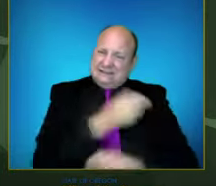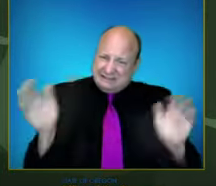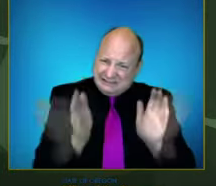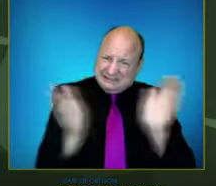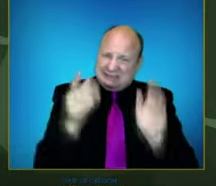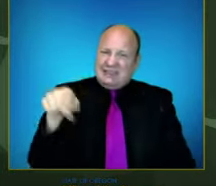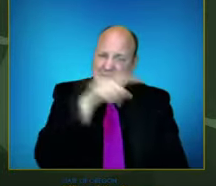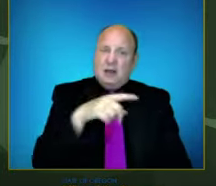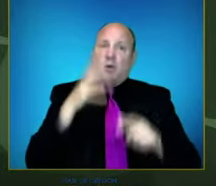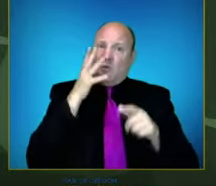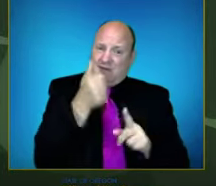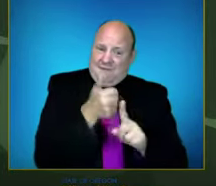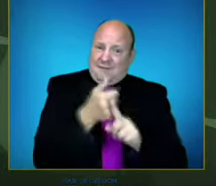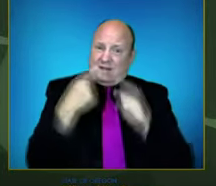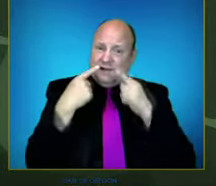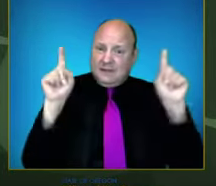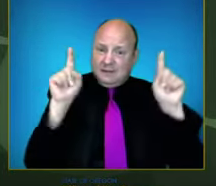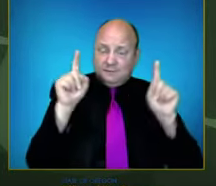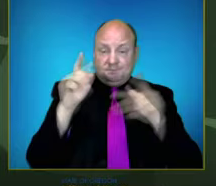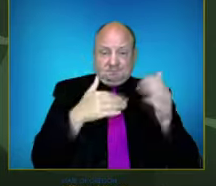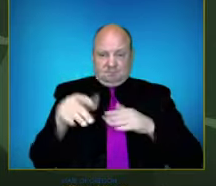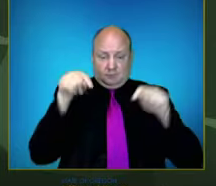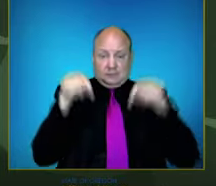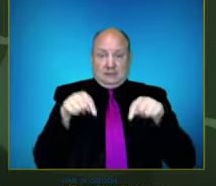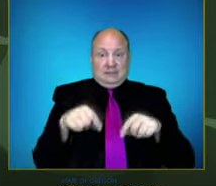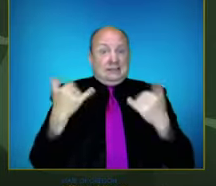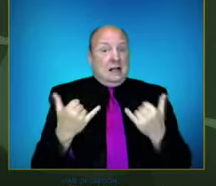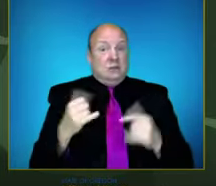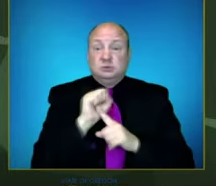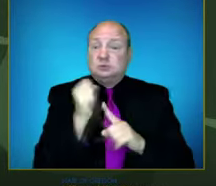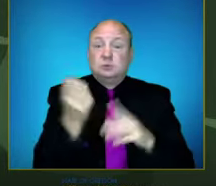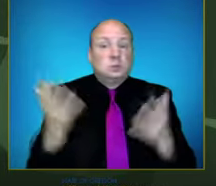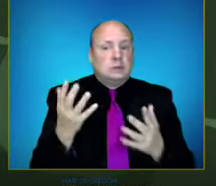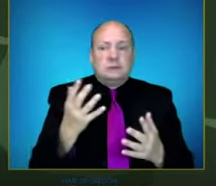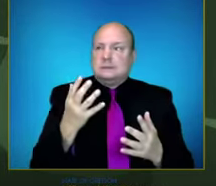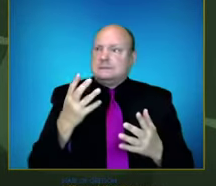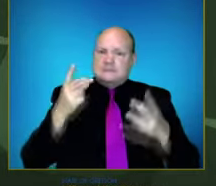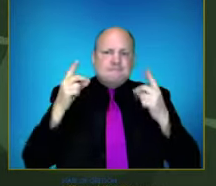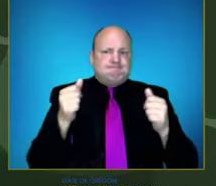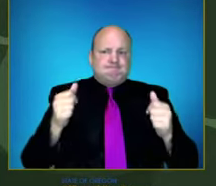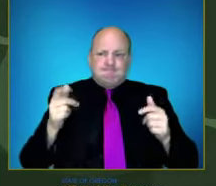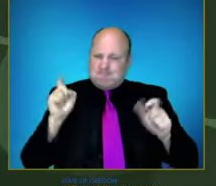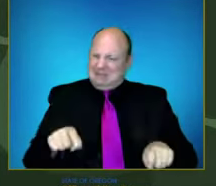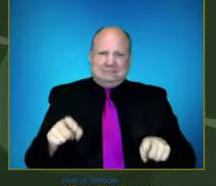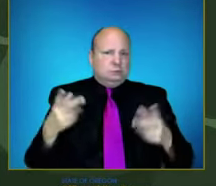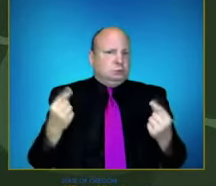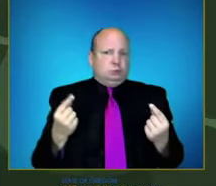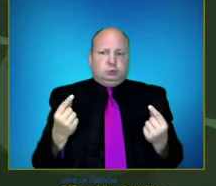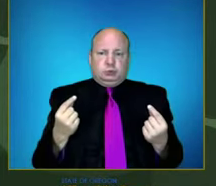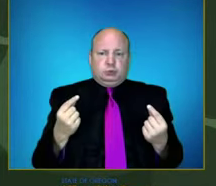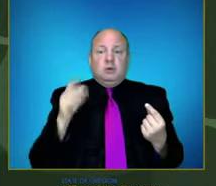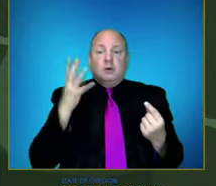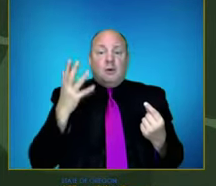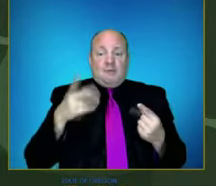clear the current situation requires immediate action to stop the Delta variant from spreading further. That's